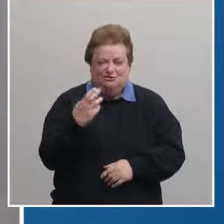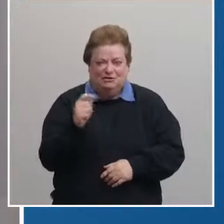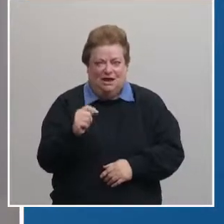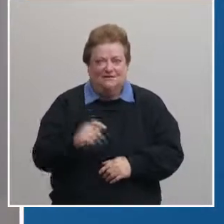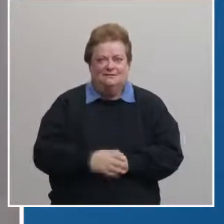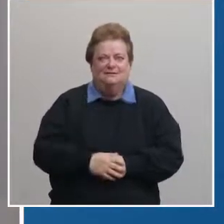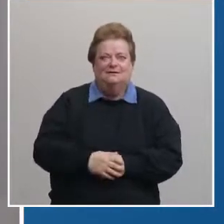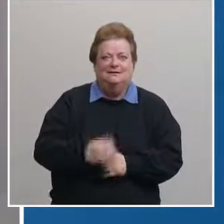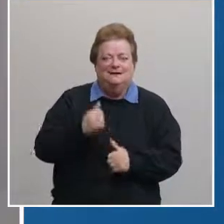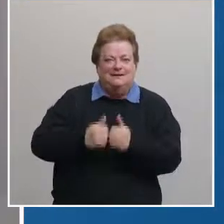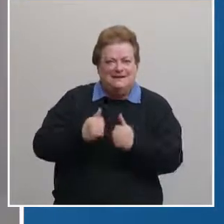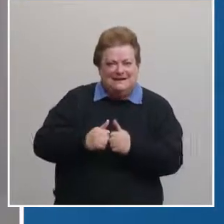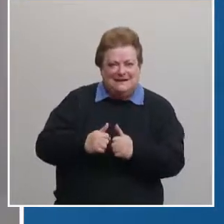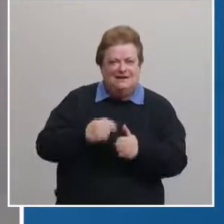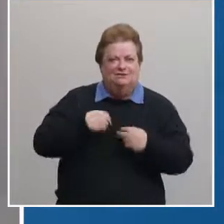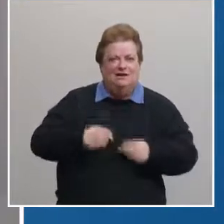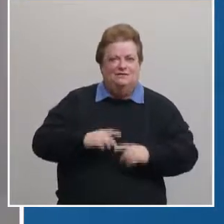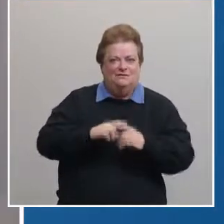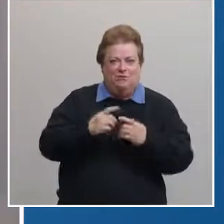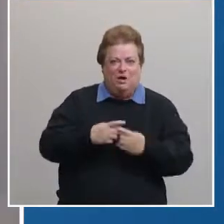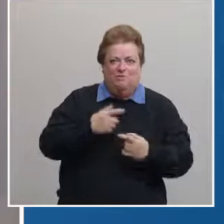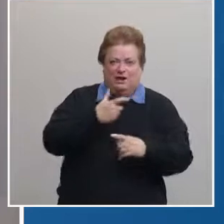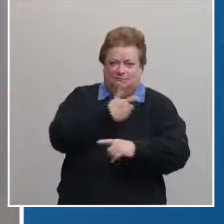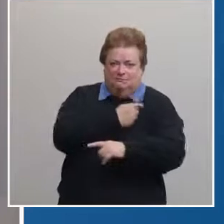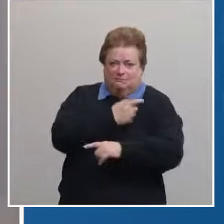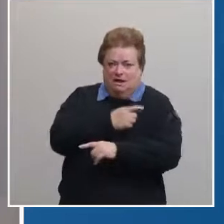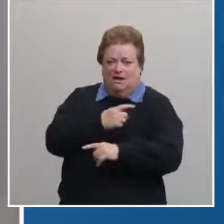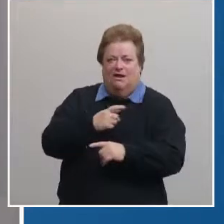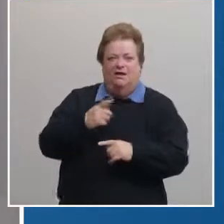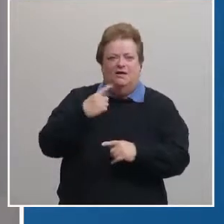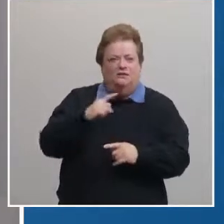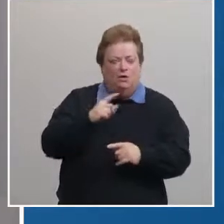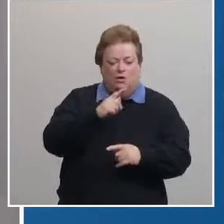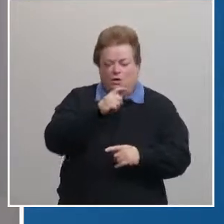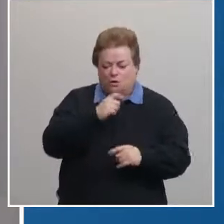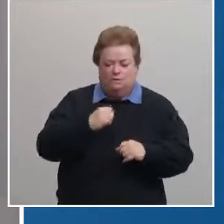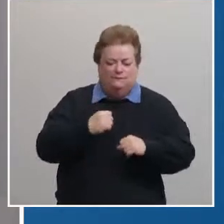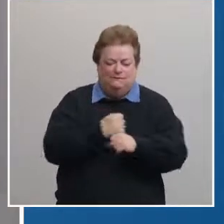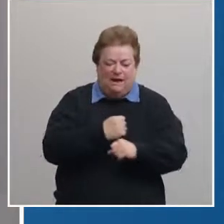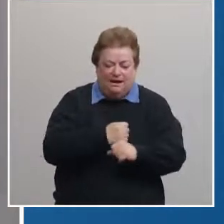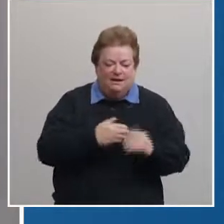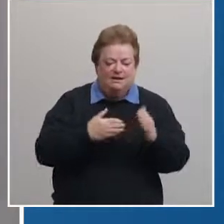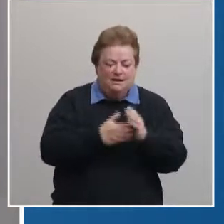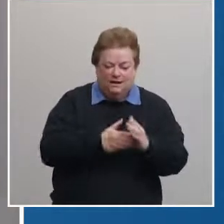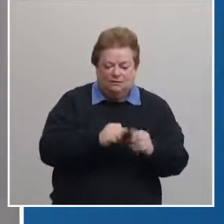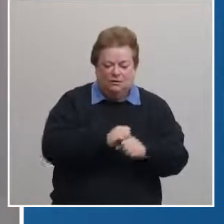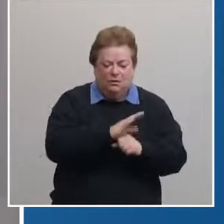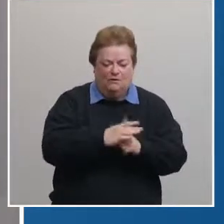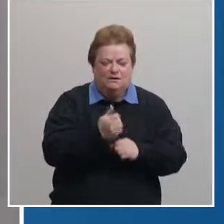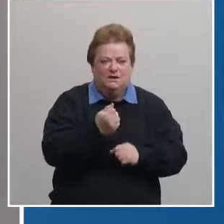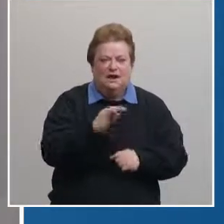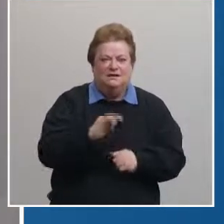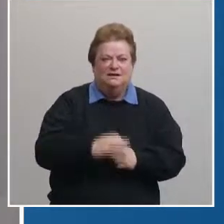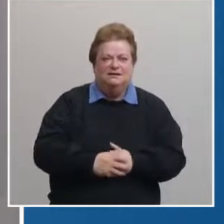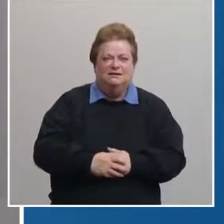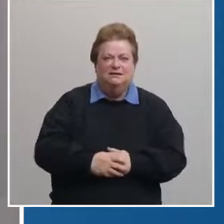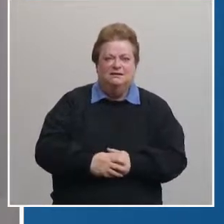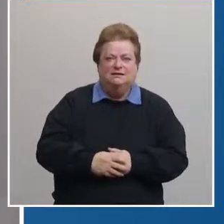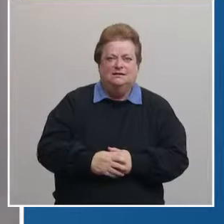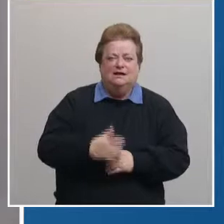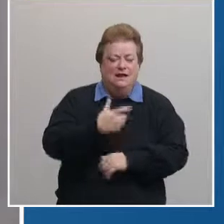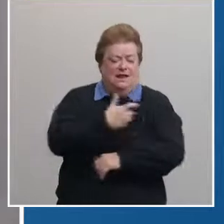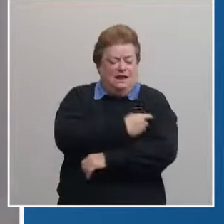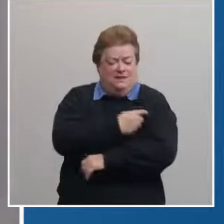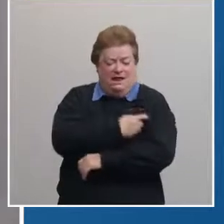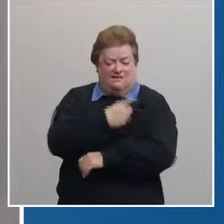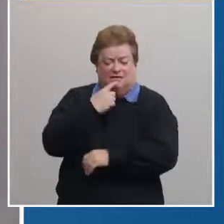department has received has gone into the arms of someone on the front lines of the fight against COVID-19 immunizing immunizing the